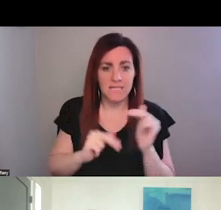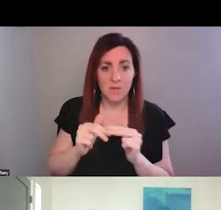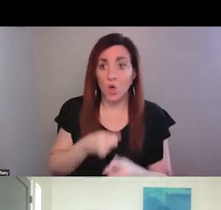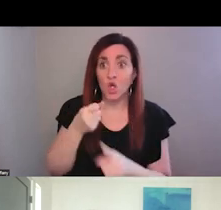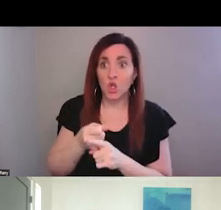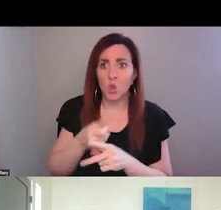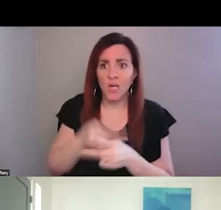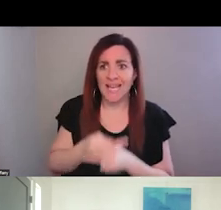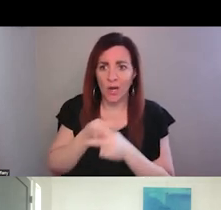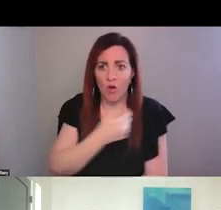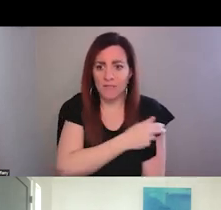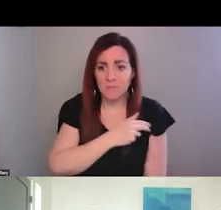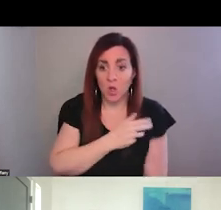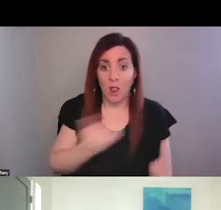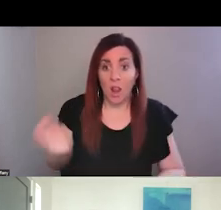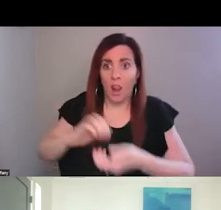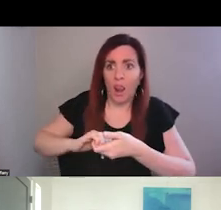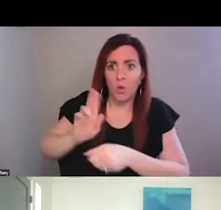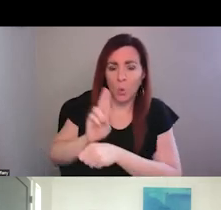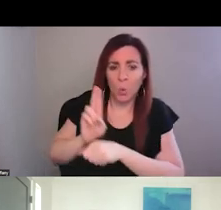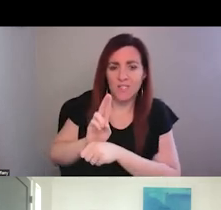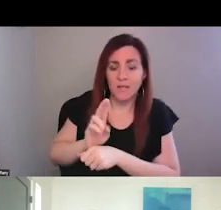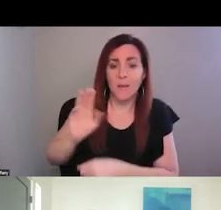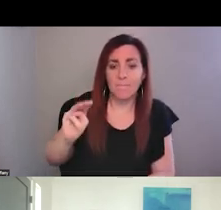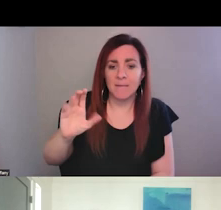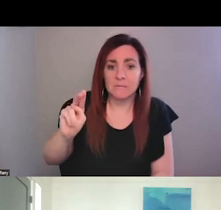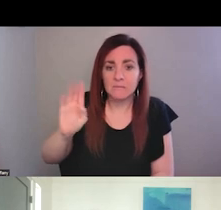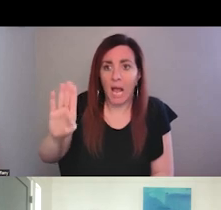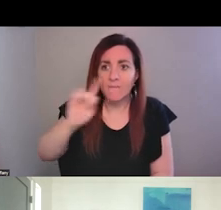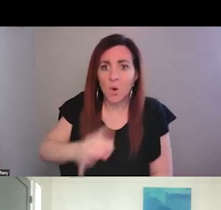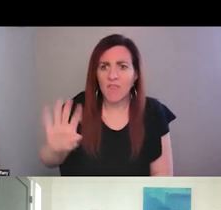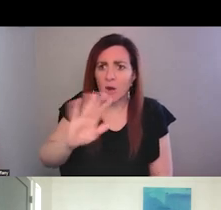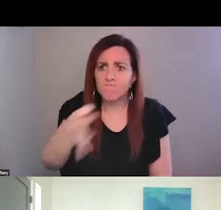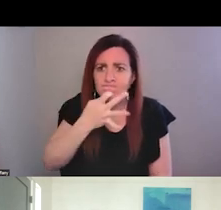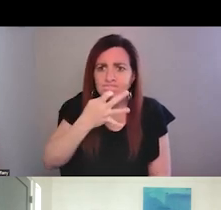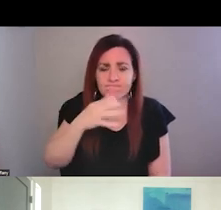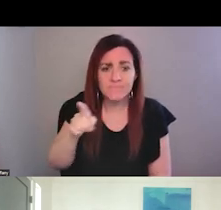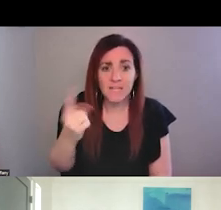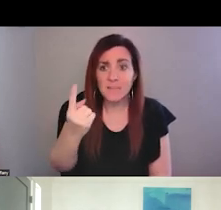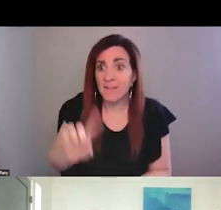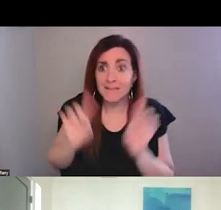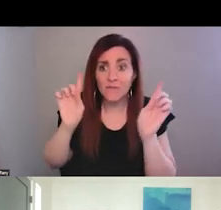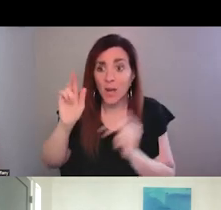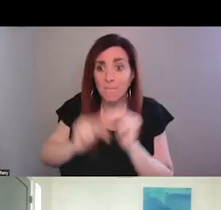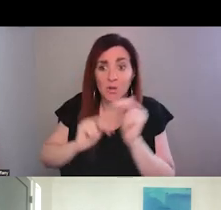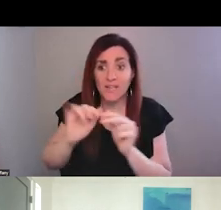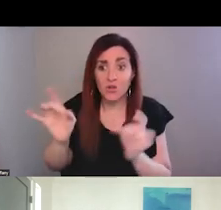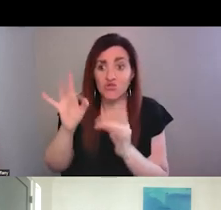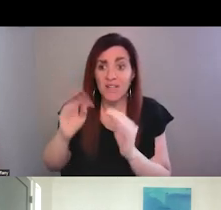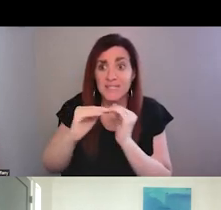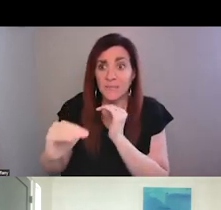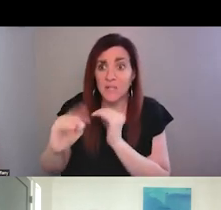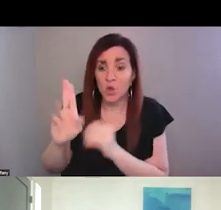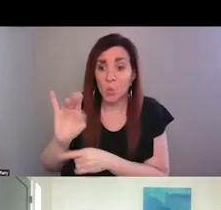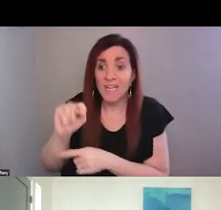leveraging a partner like McNabb, um, to use their expertise and doing something different, building a crisis stabilization unit